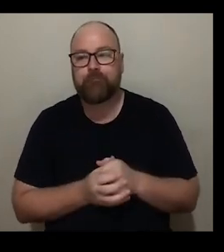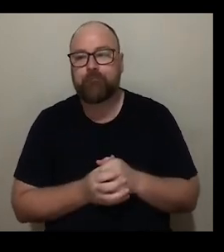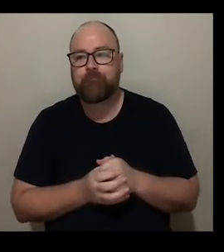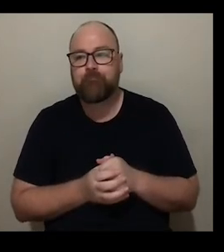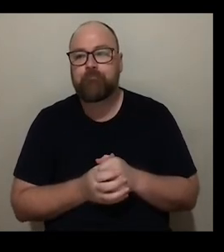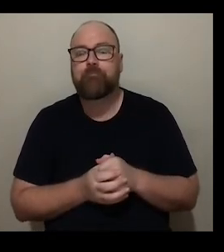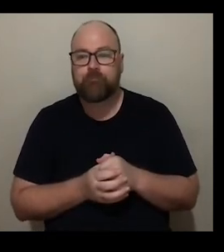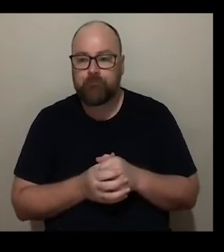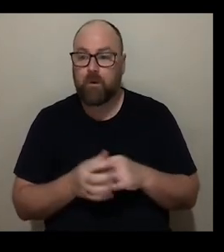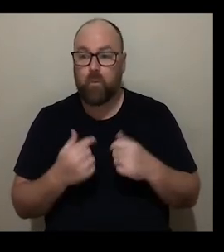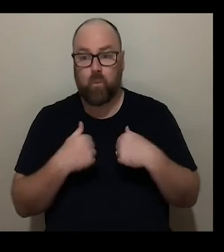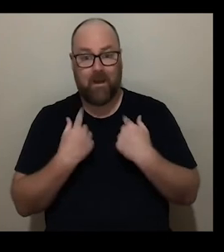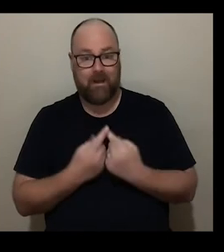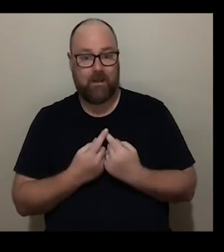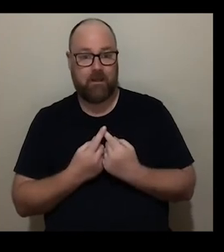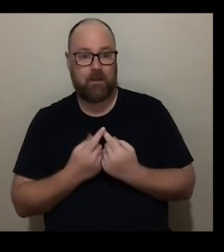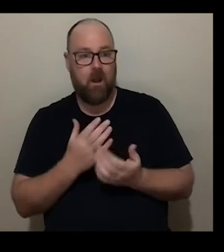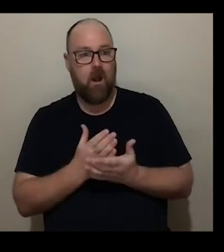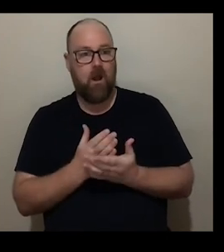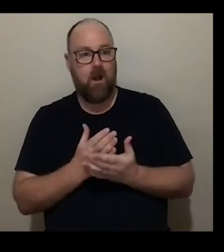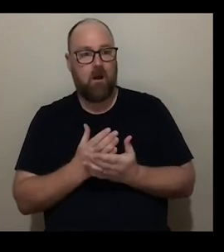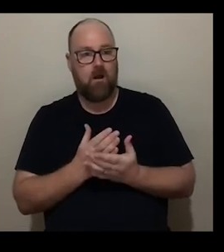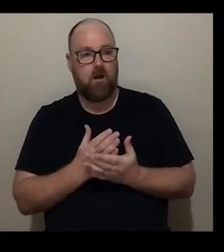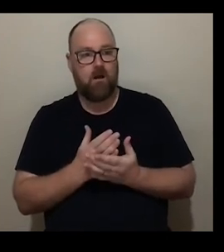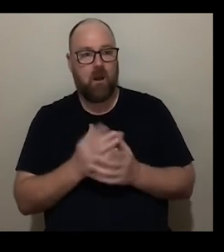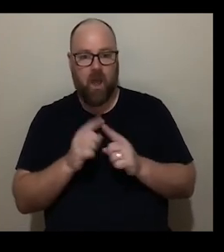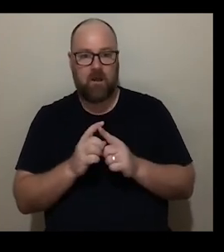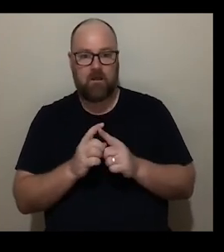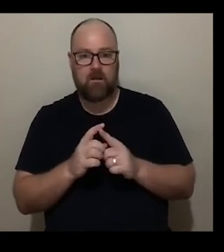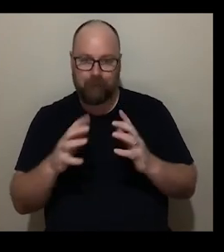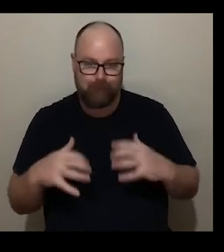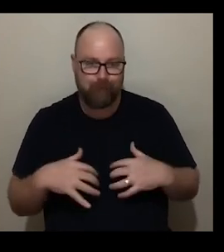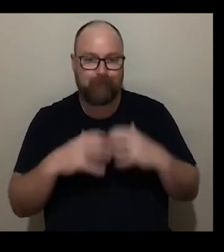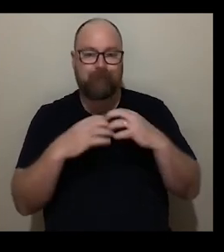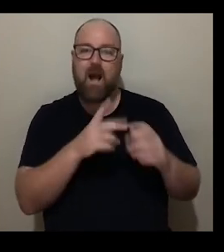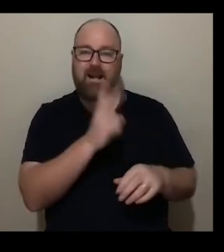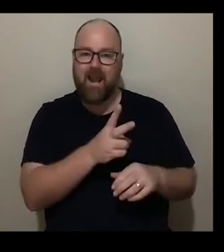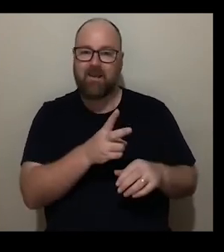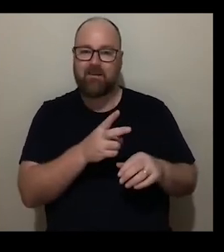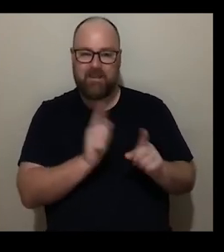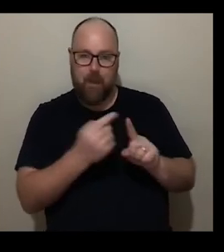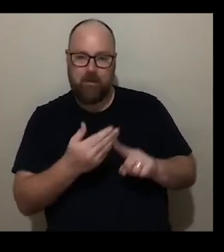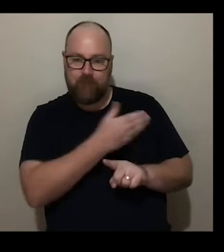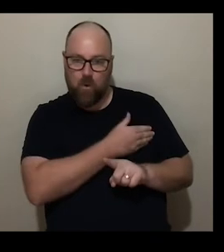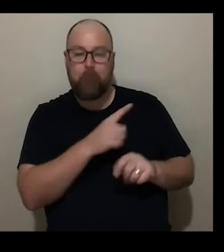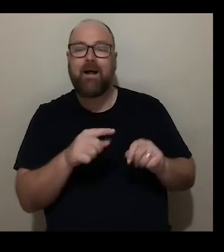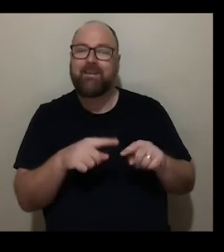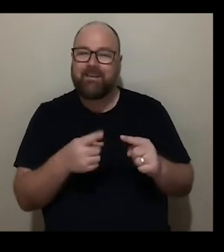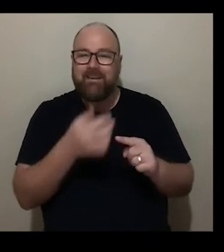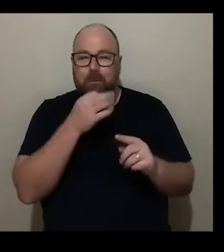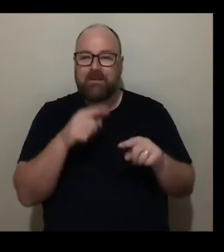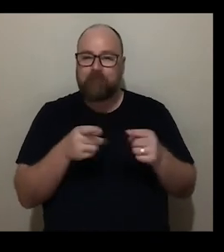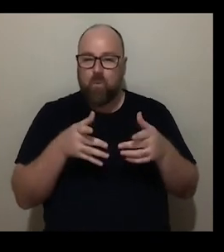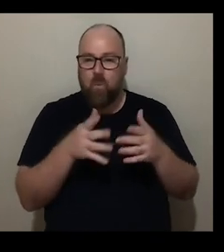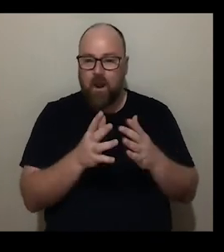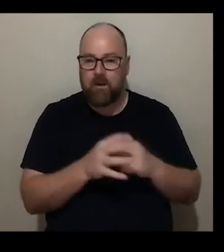um but we are starting those up again under slightly different terms so for example